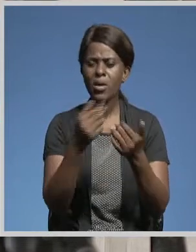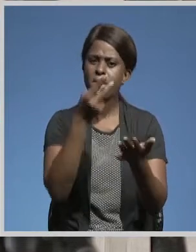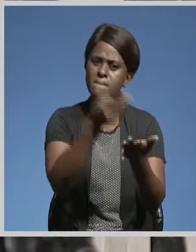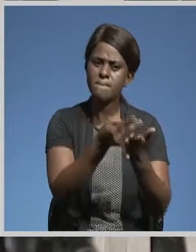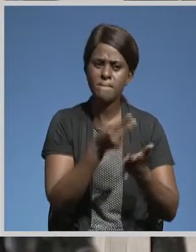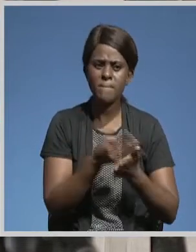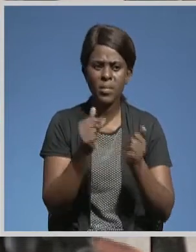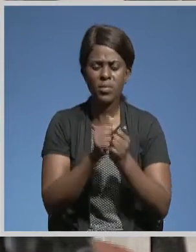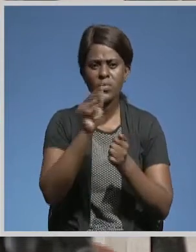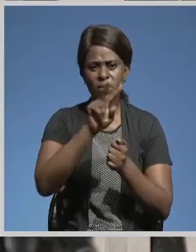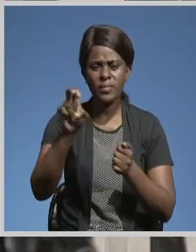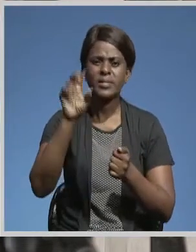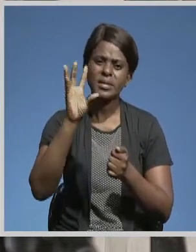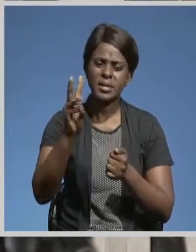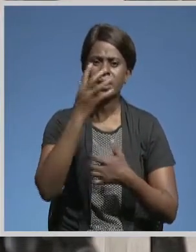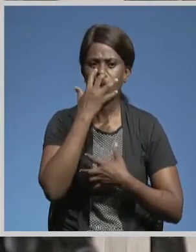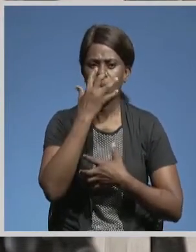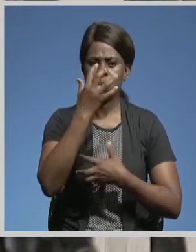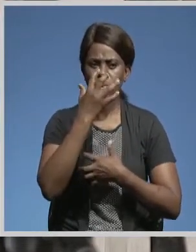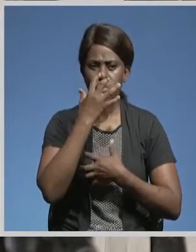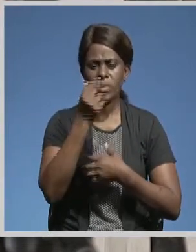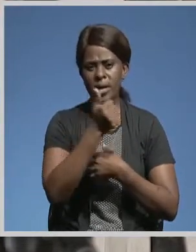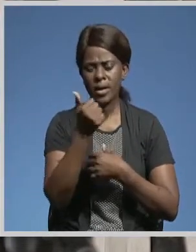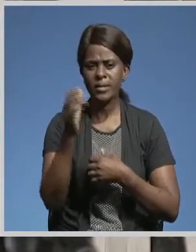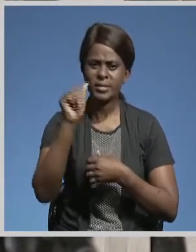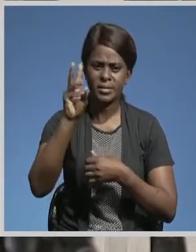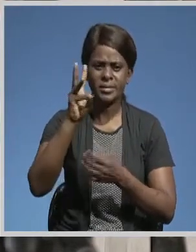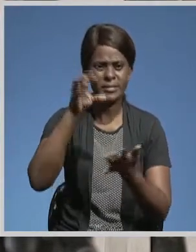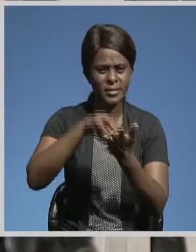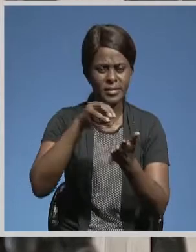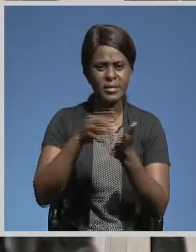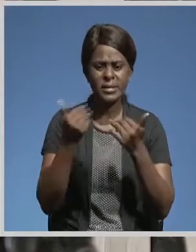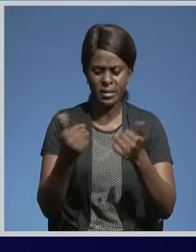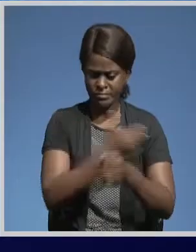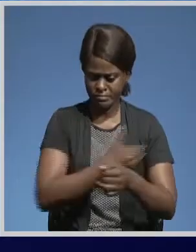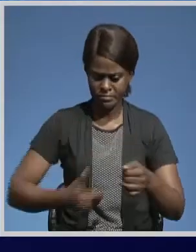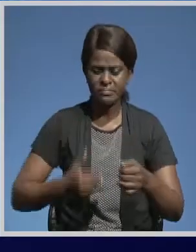with 206 on oxygen therapy while 16 cases are critical.